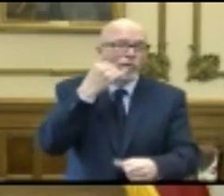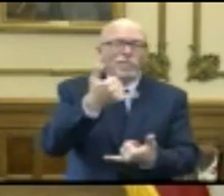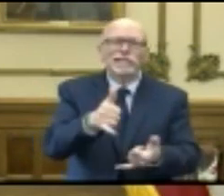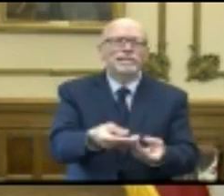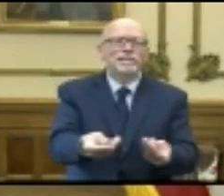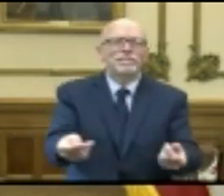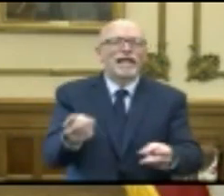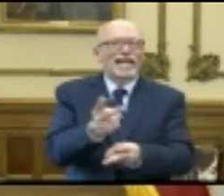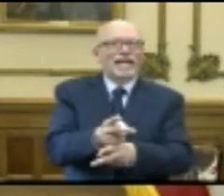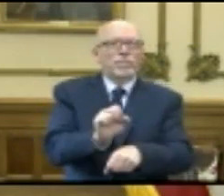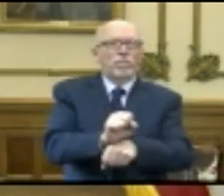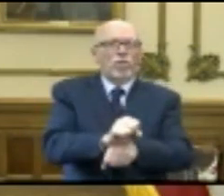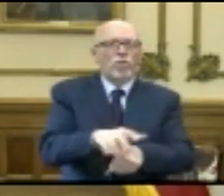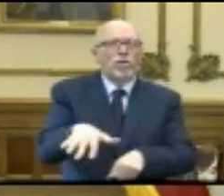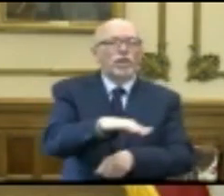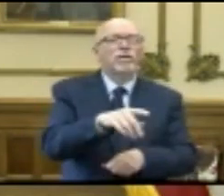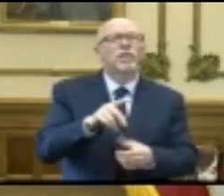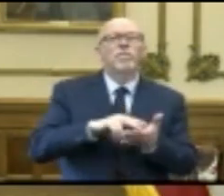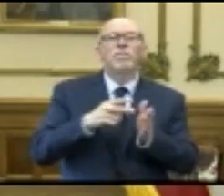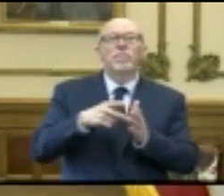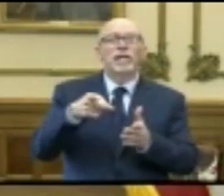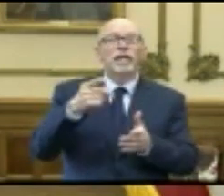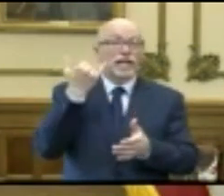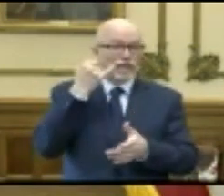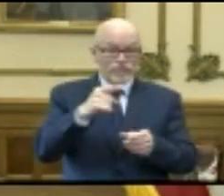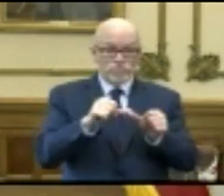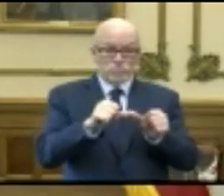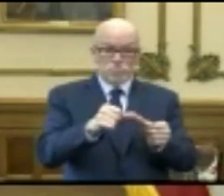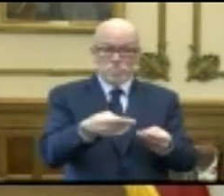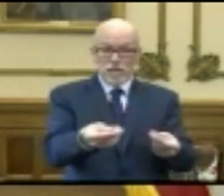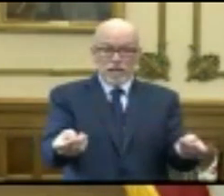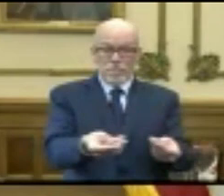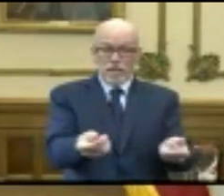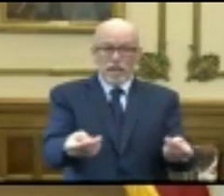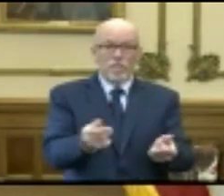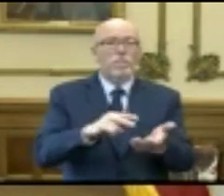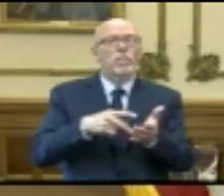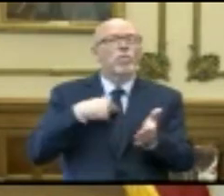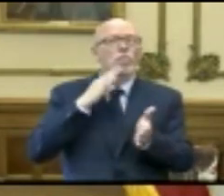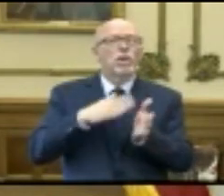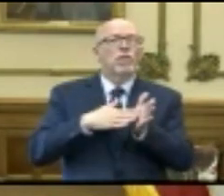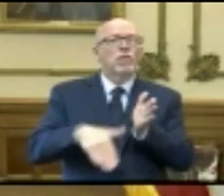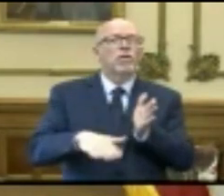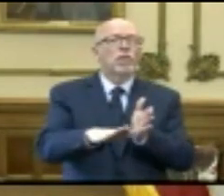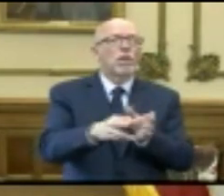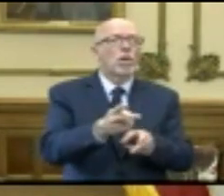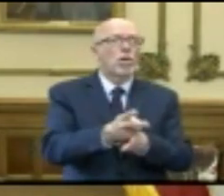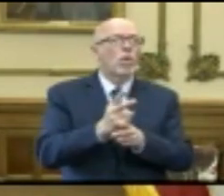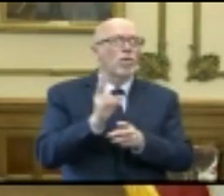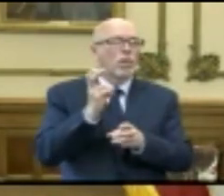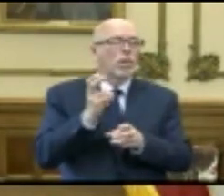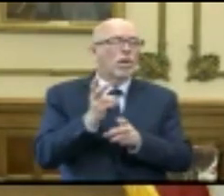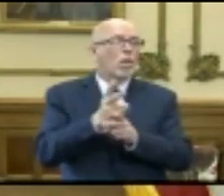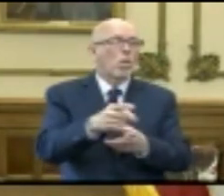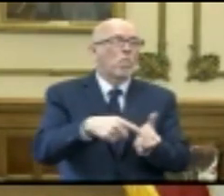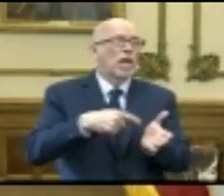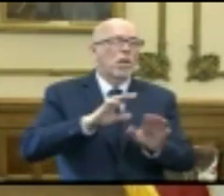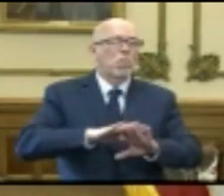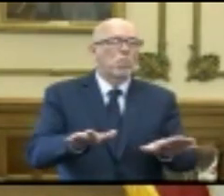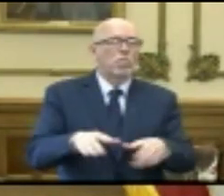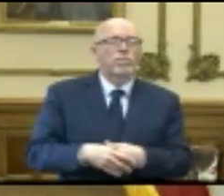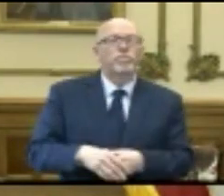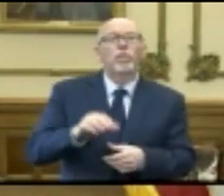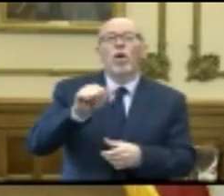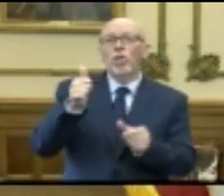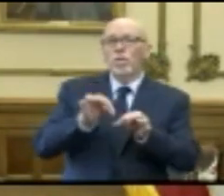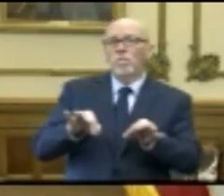fixed costs, those loans will be forgivable loans. Another piece that will be very important, I know, to Hoosiers